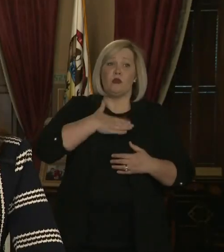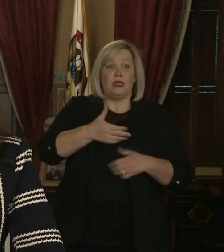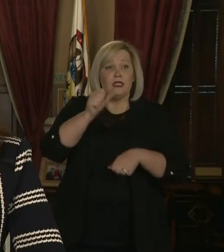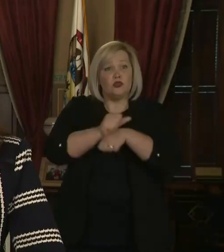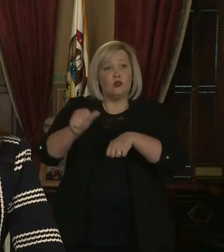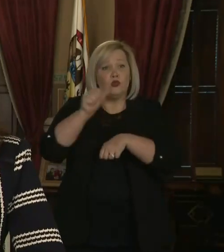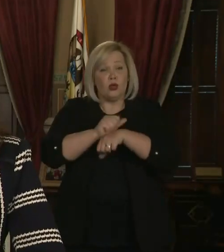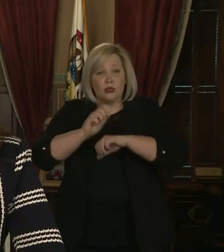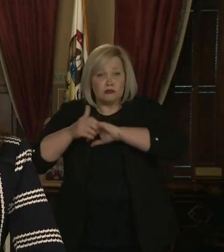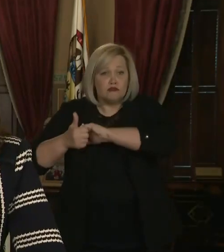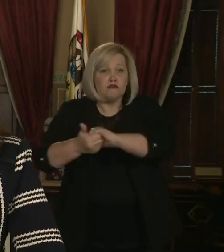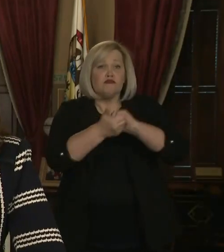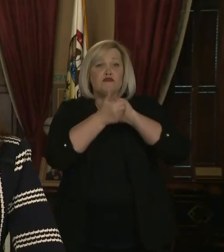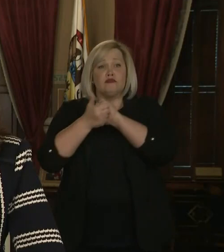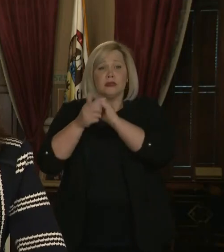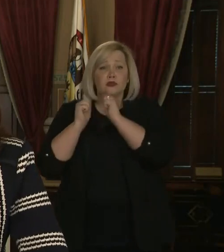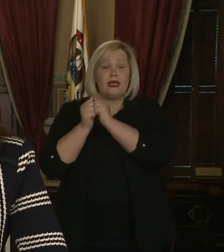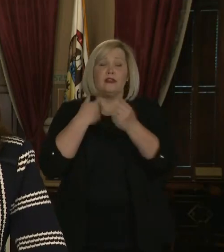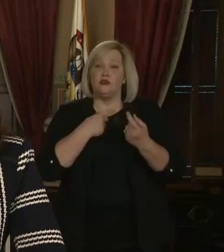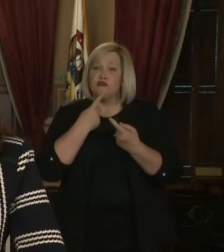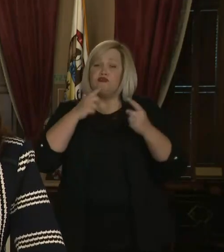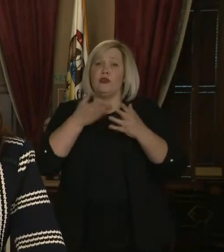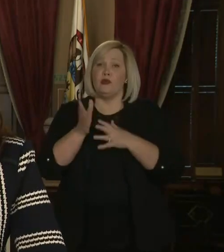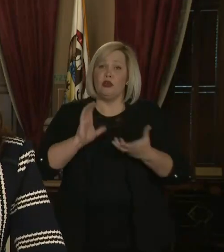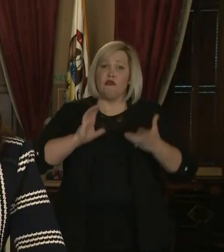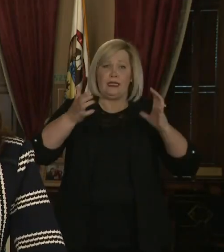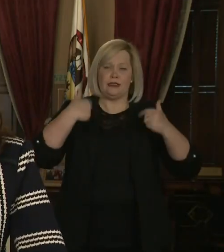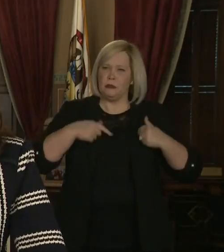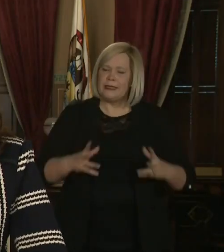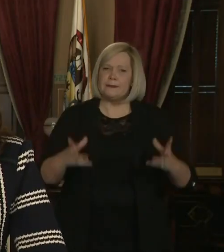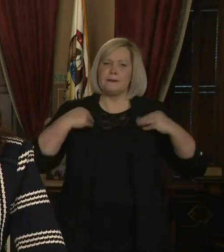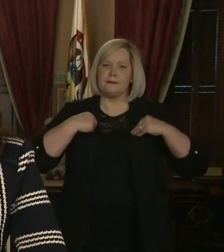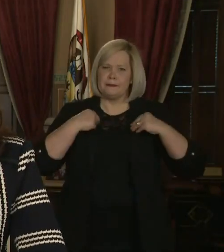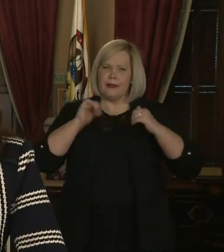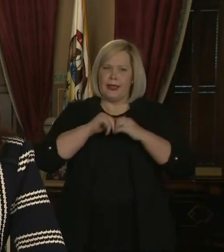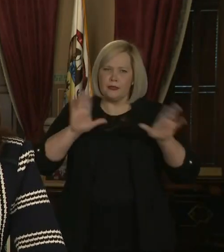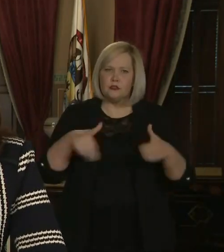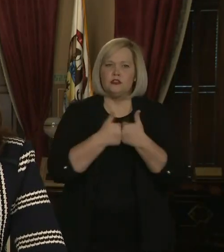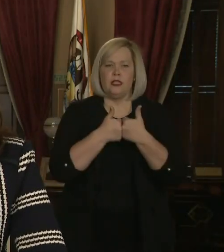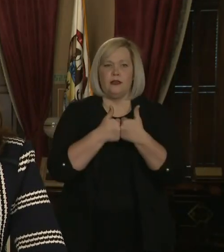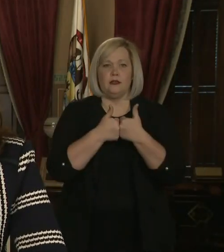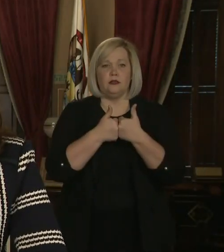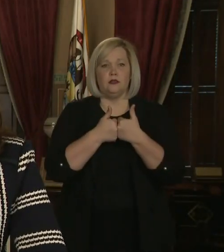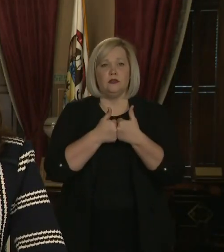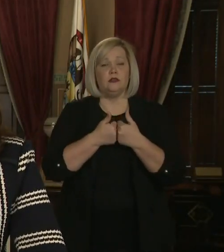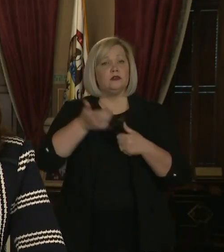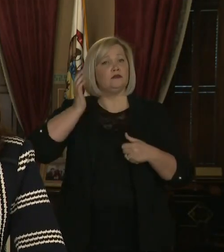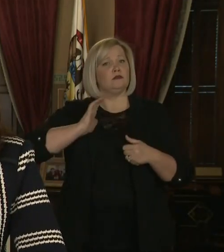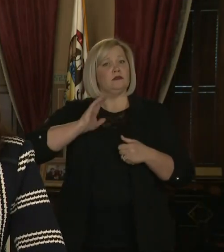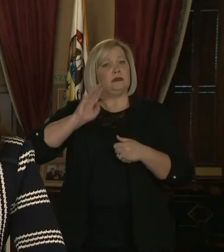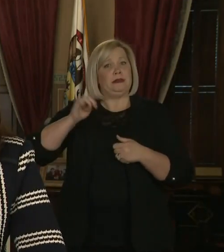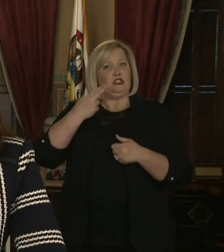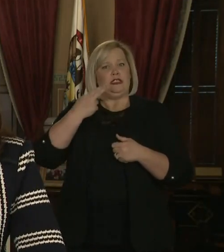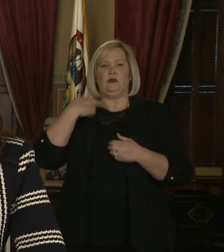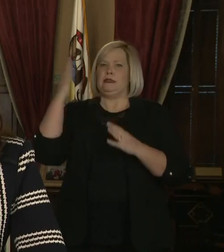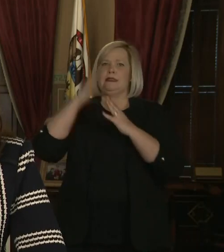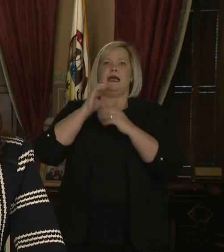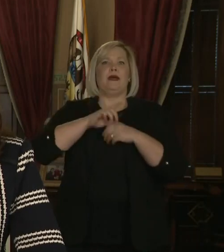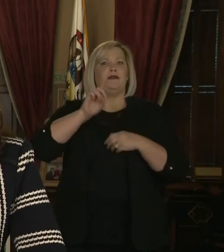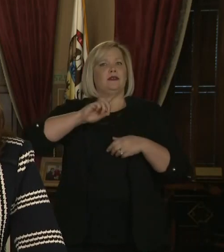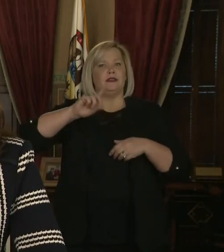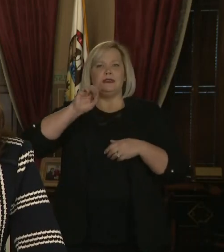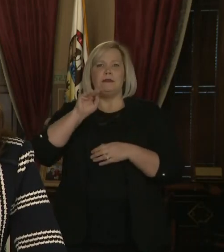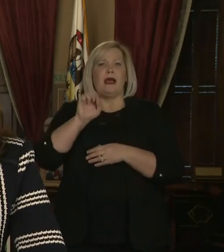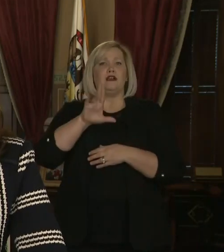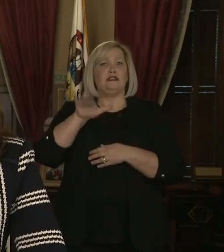collectively to get through a crisis and rise to the occasion. Michigan once was the arsenal of democracy to win